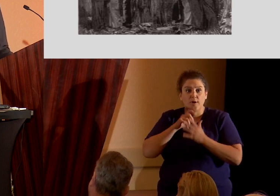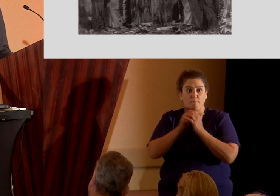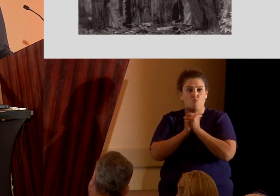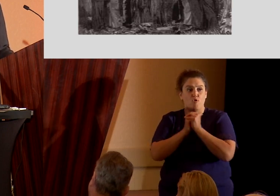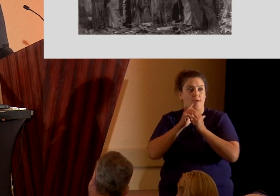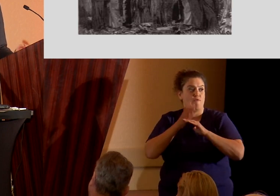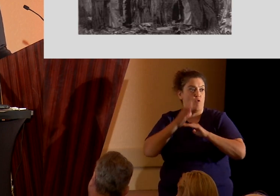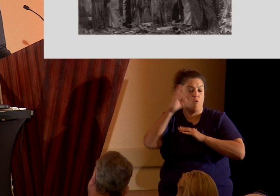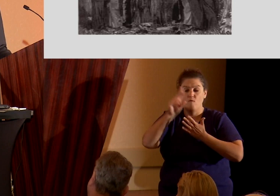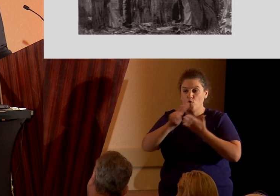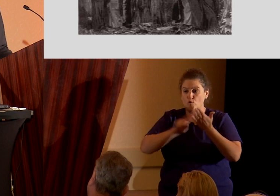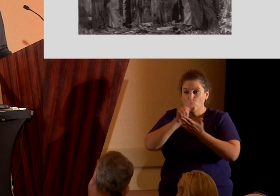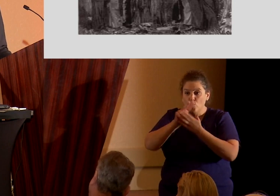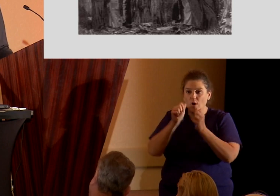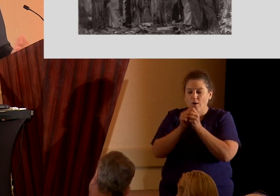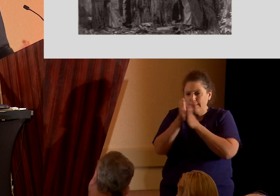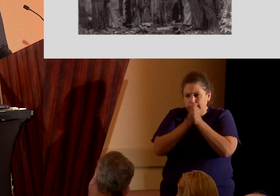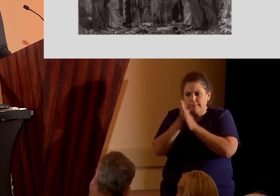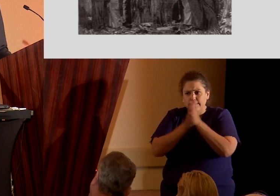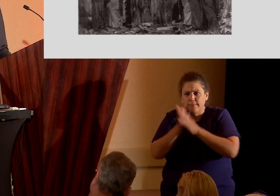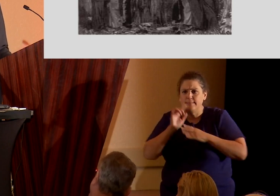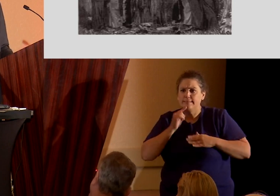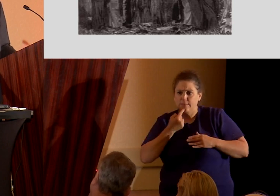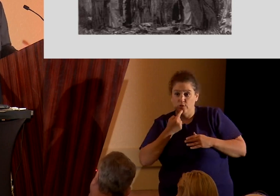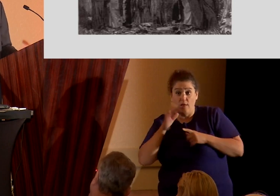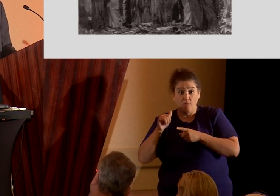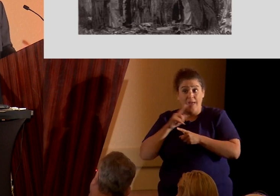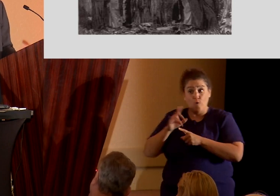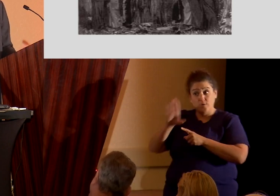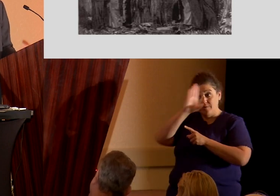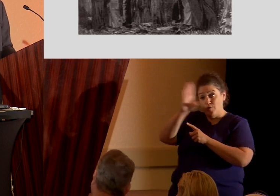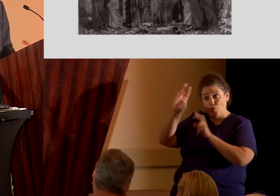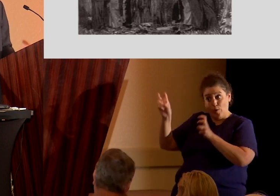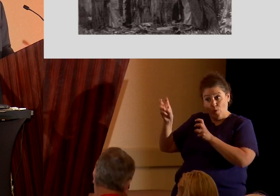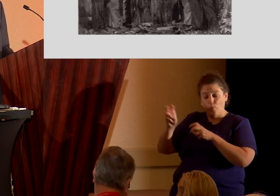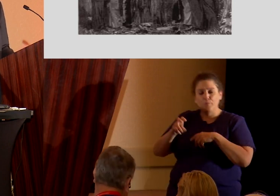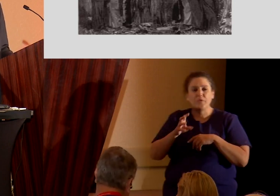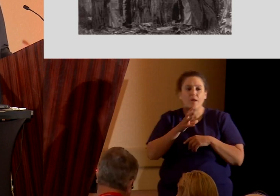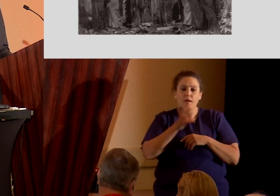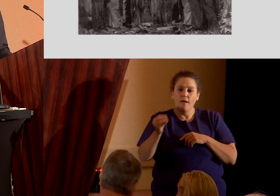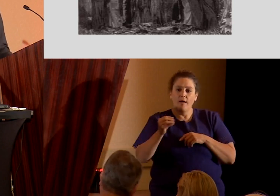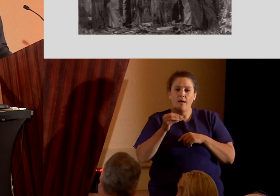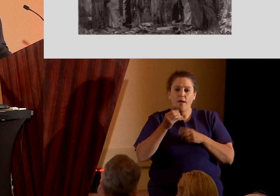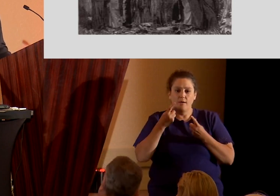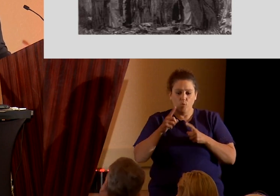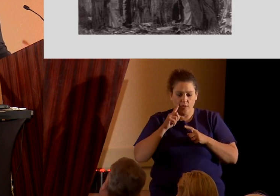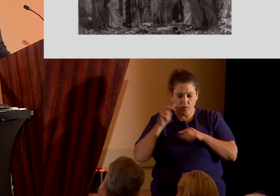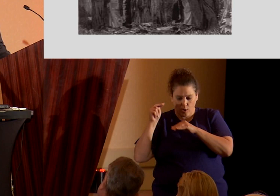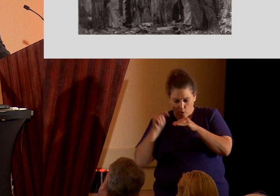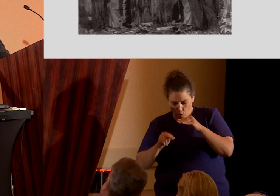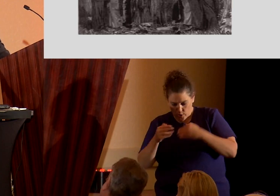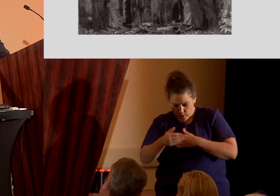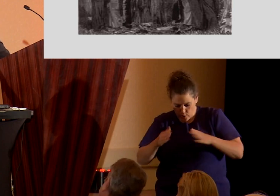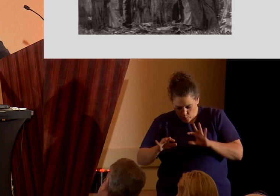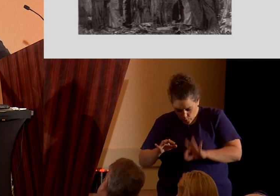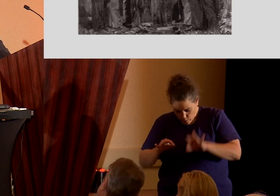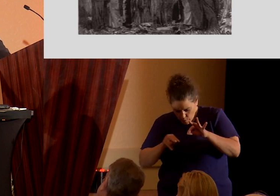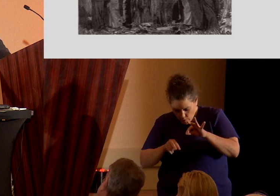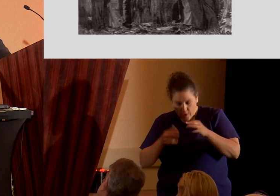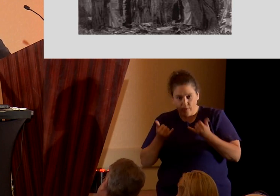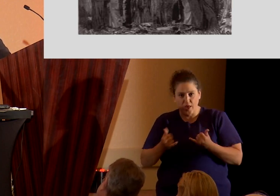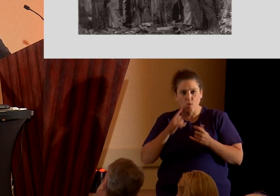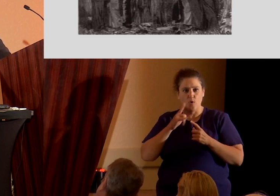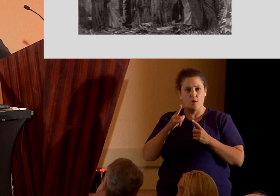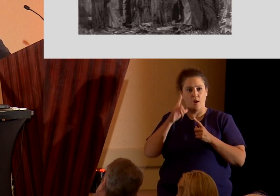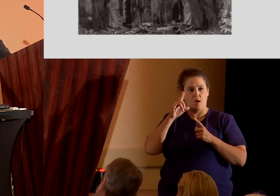than two hours with fanatical earnest, direct quote, and afterwards, looking into the box, they were now persuaded